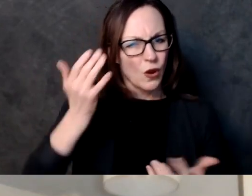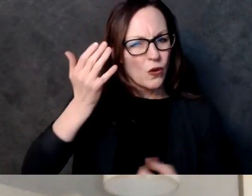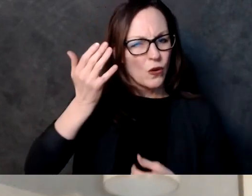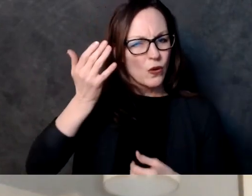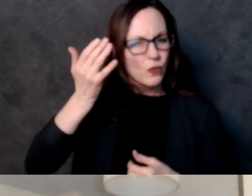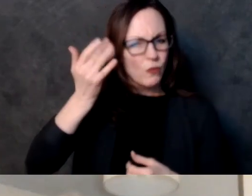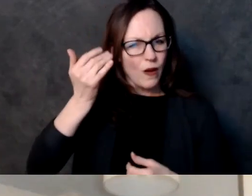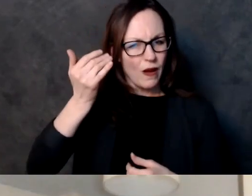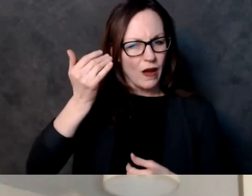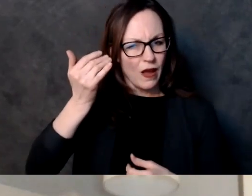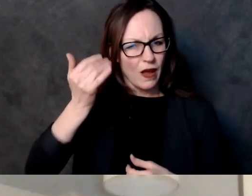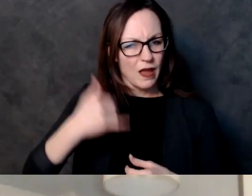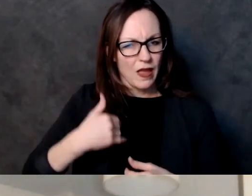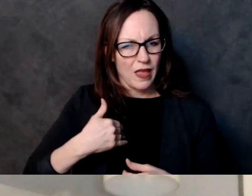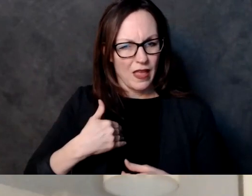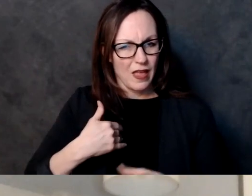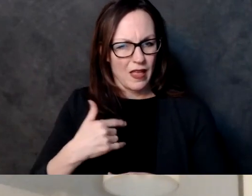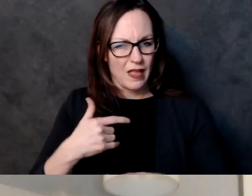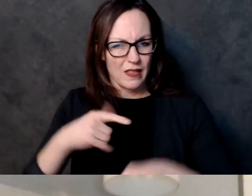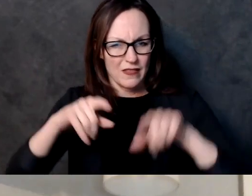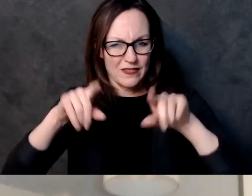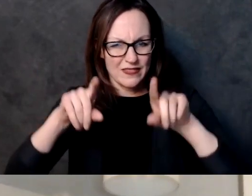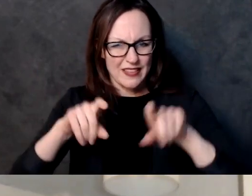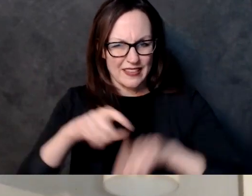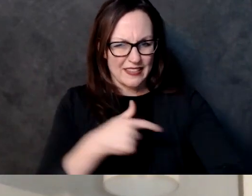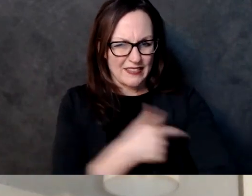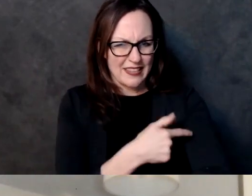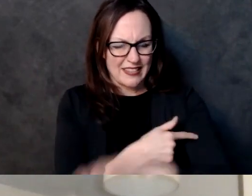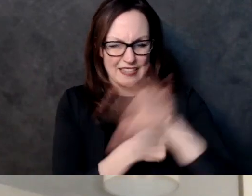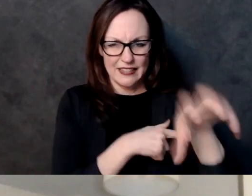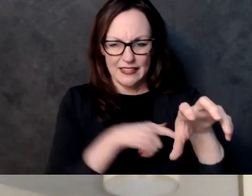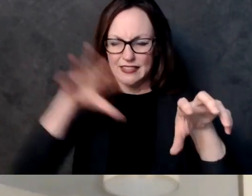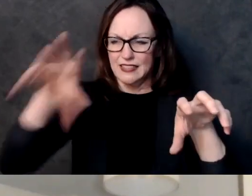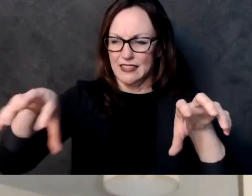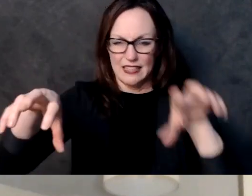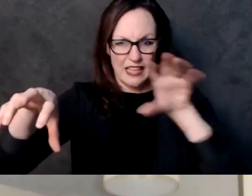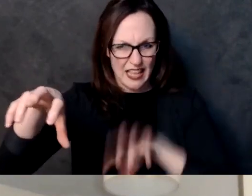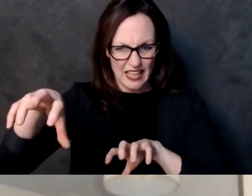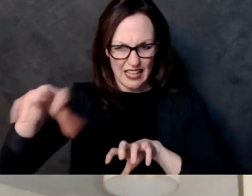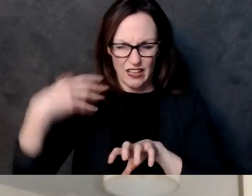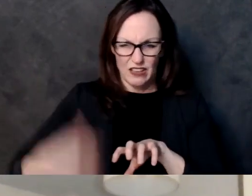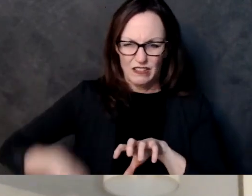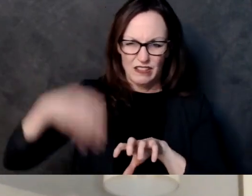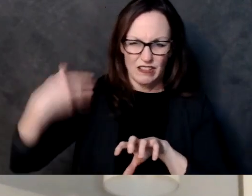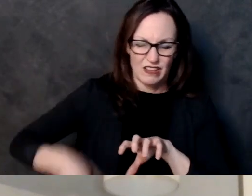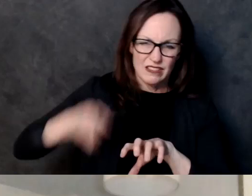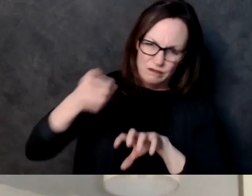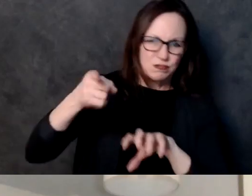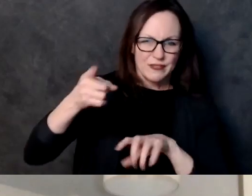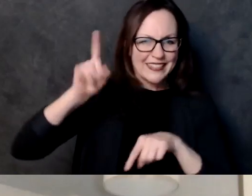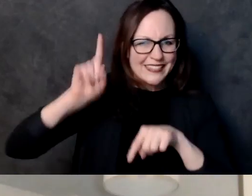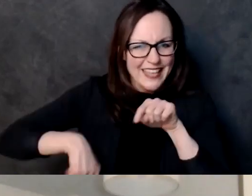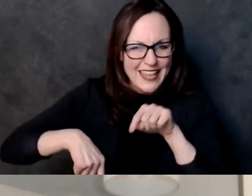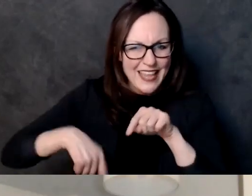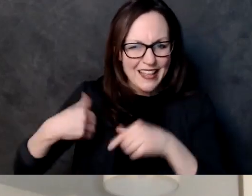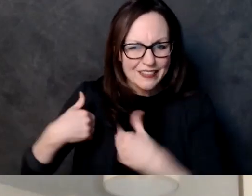is is um this covid relief bill that's happening nationally um would provide for additional funds to be able to